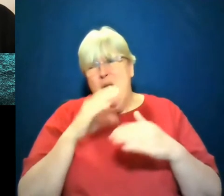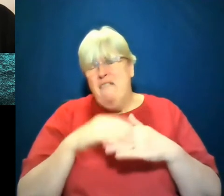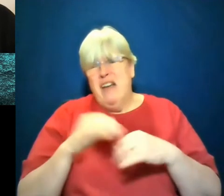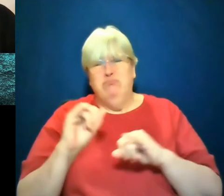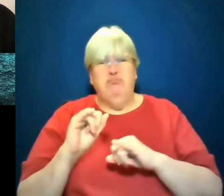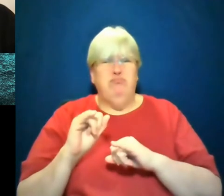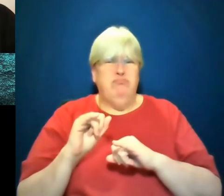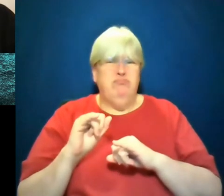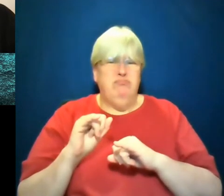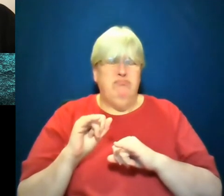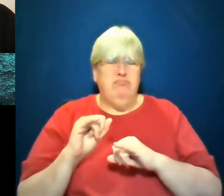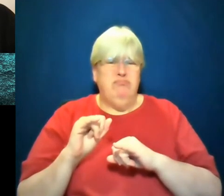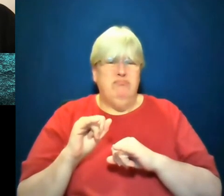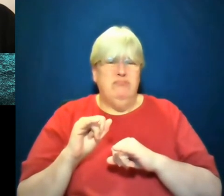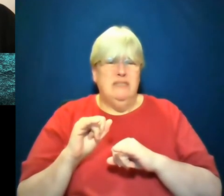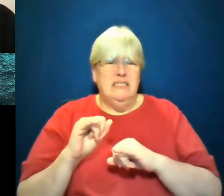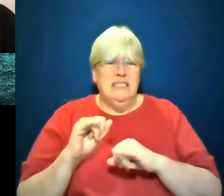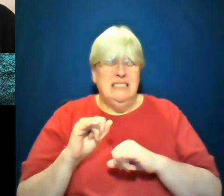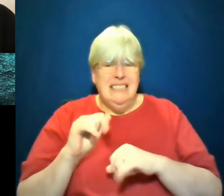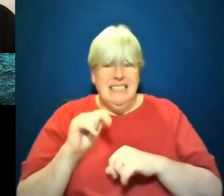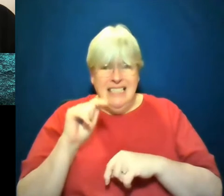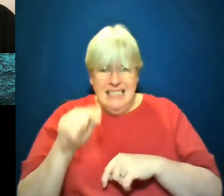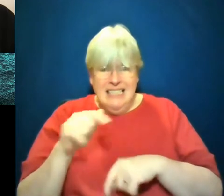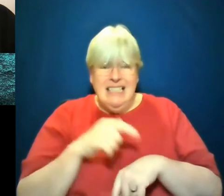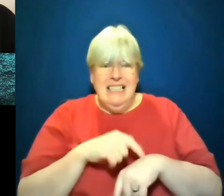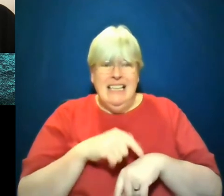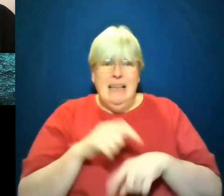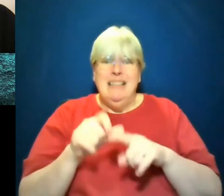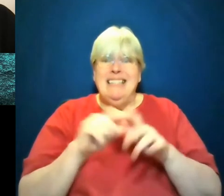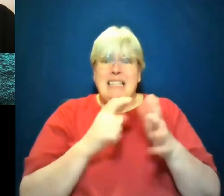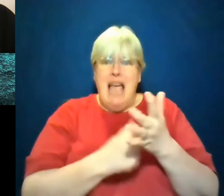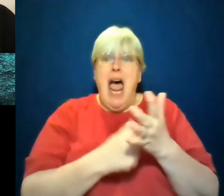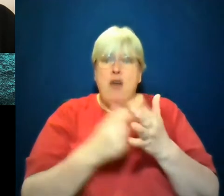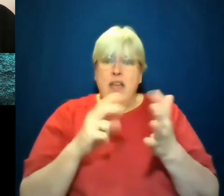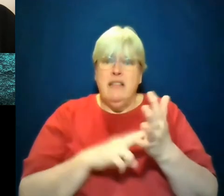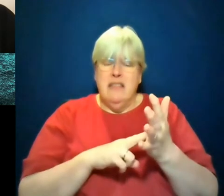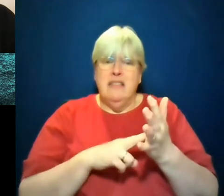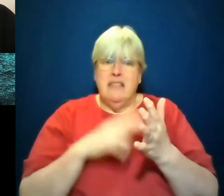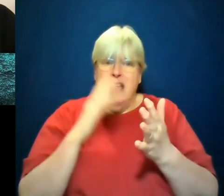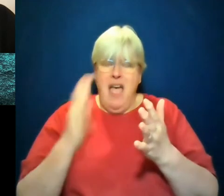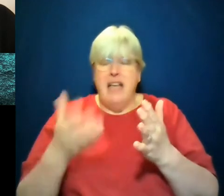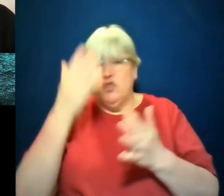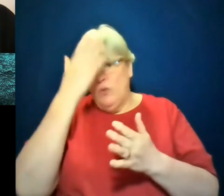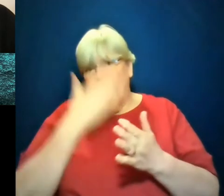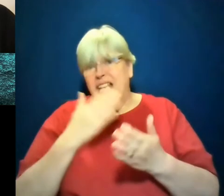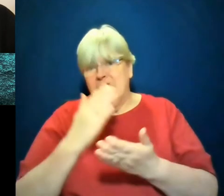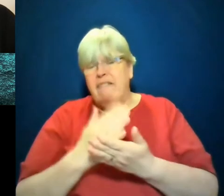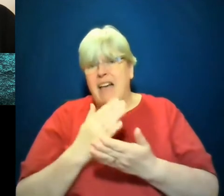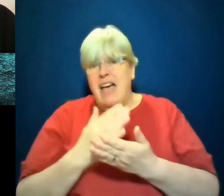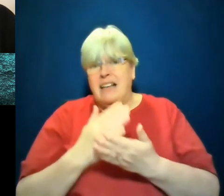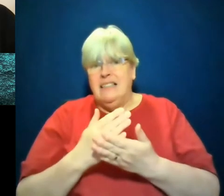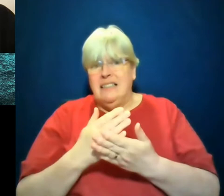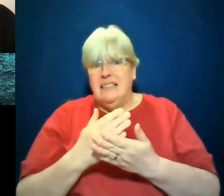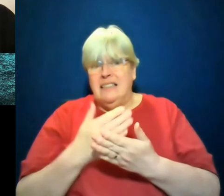great. And the minute then, when Darren has to kind of face the fact that he, this boy